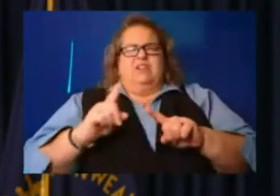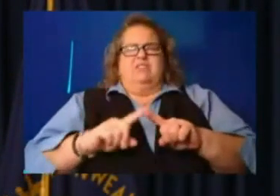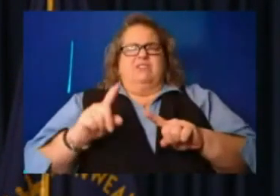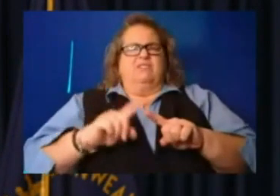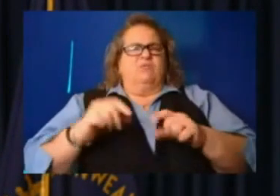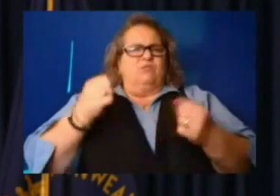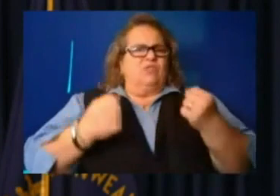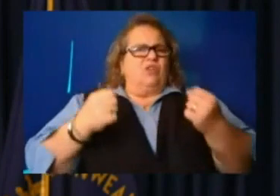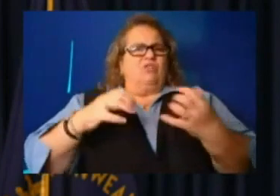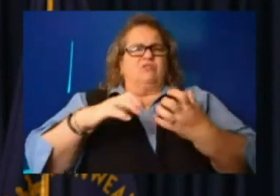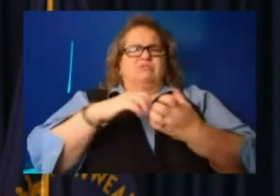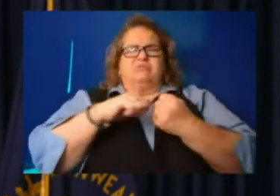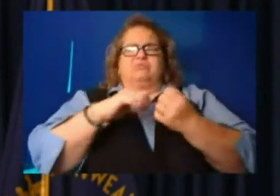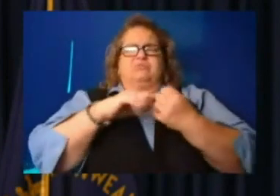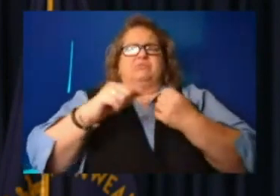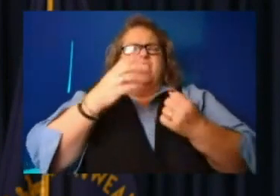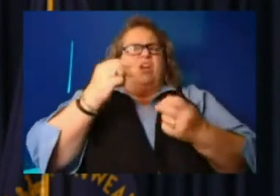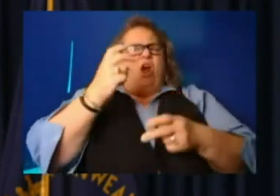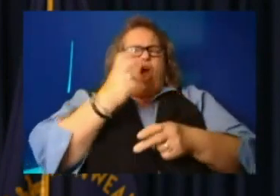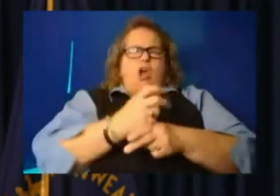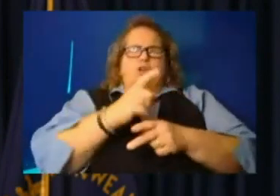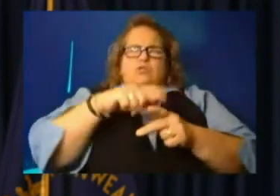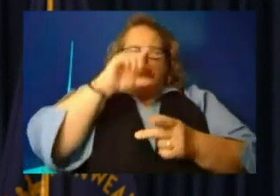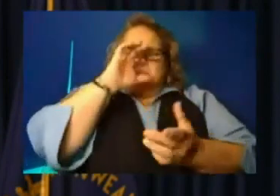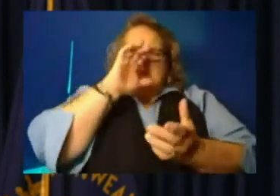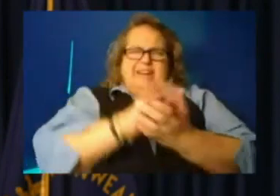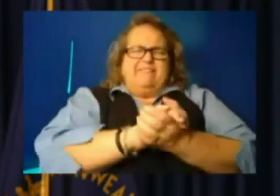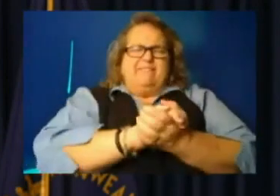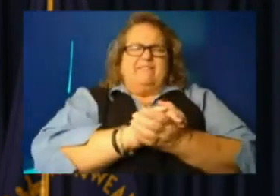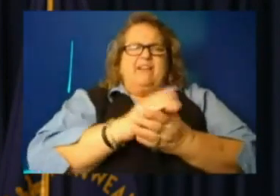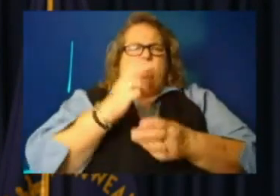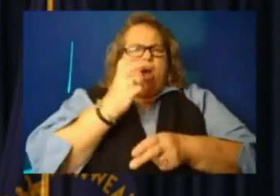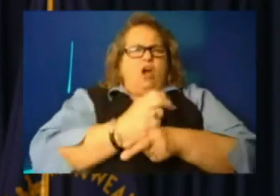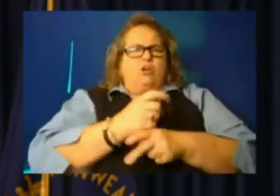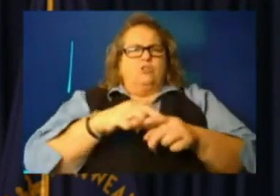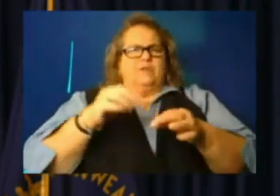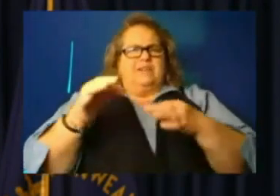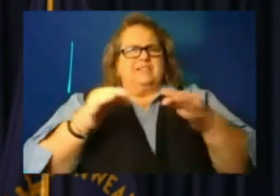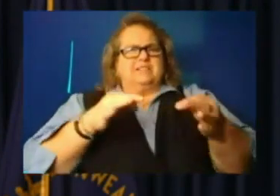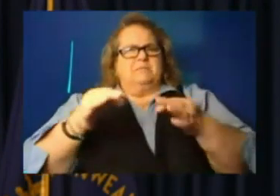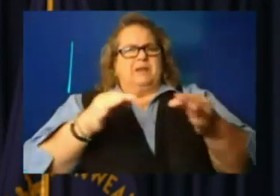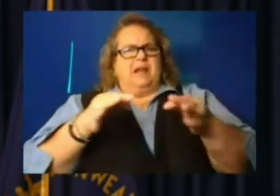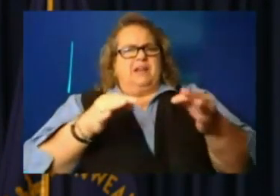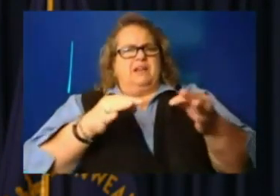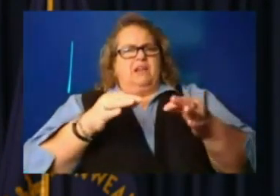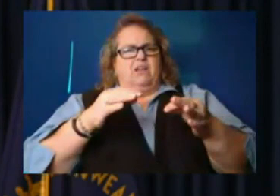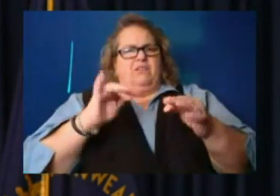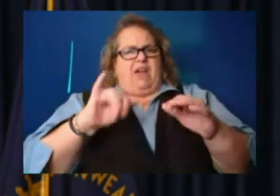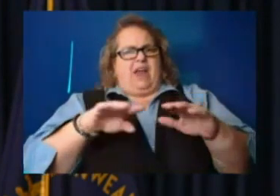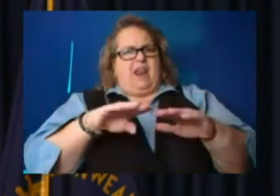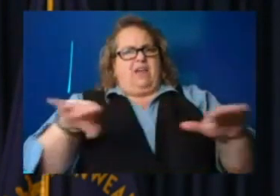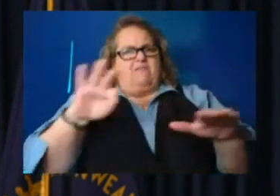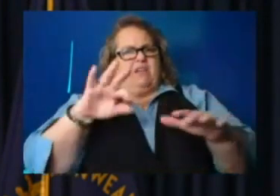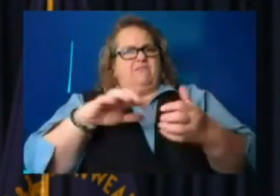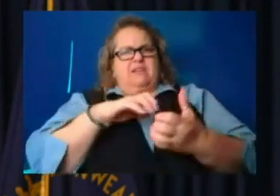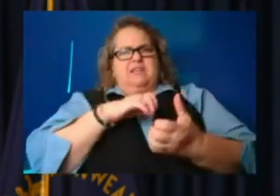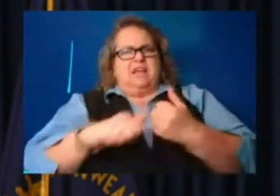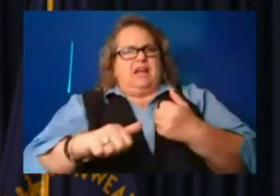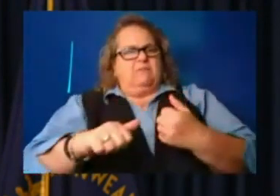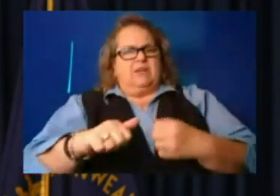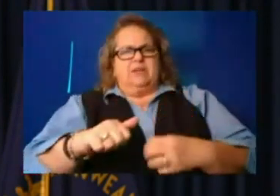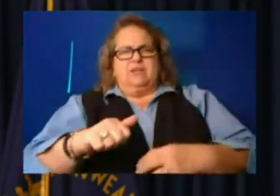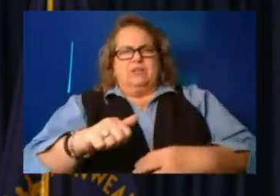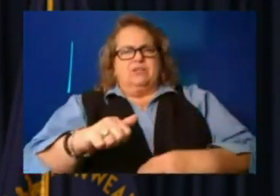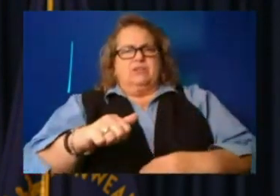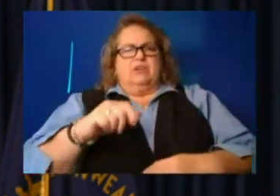hard to explain the level, uh, of damage and then, um, all through breath of